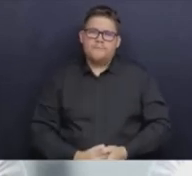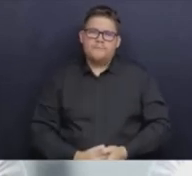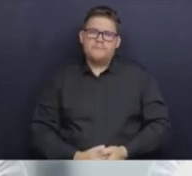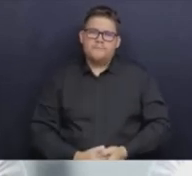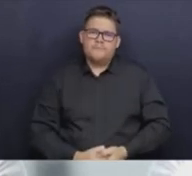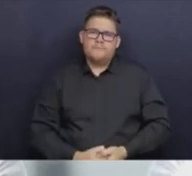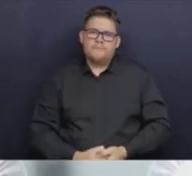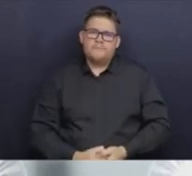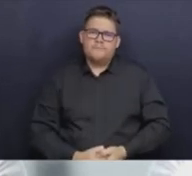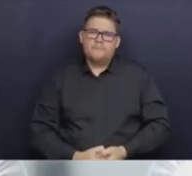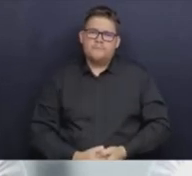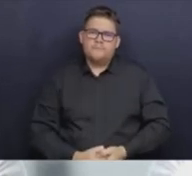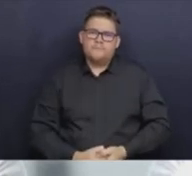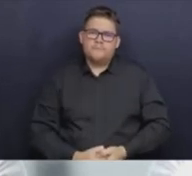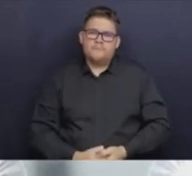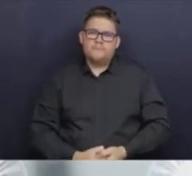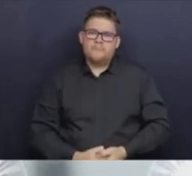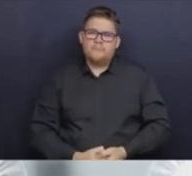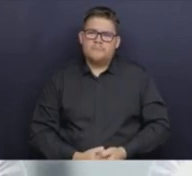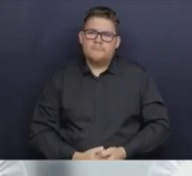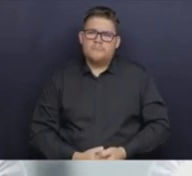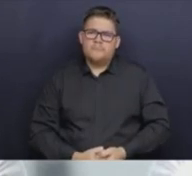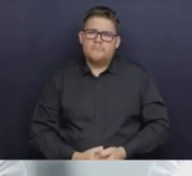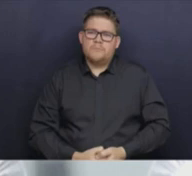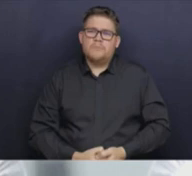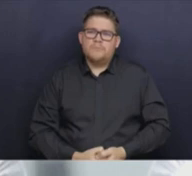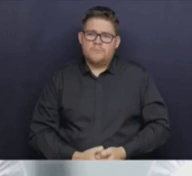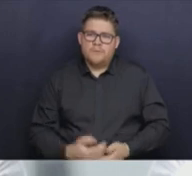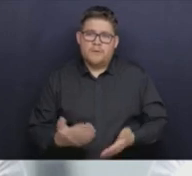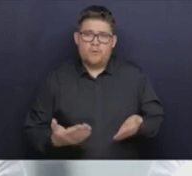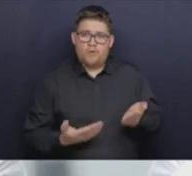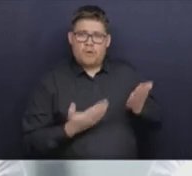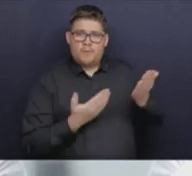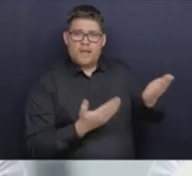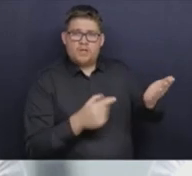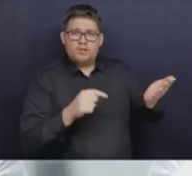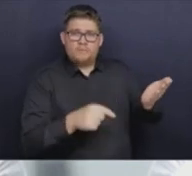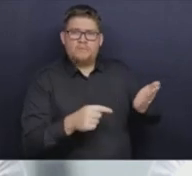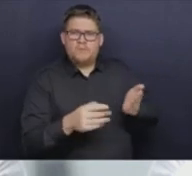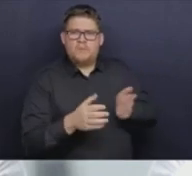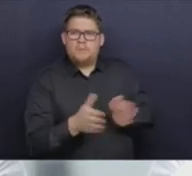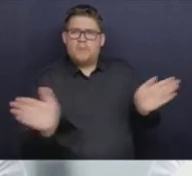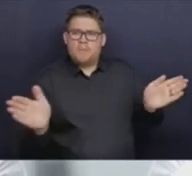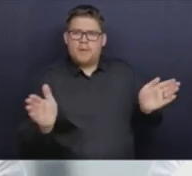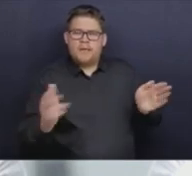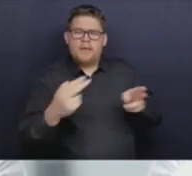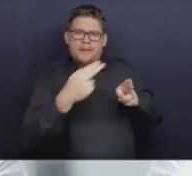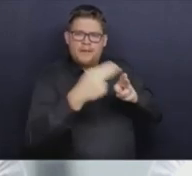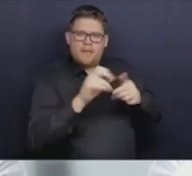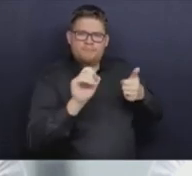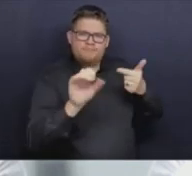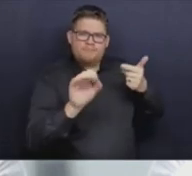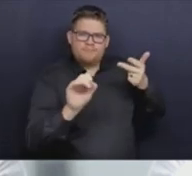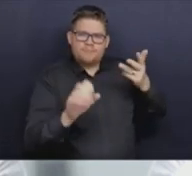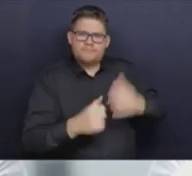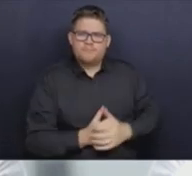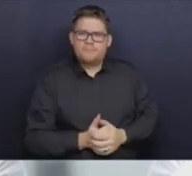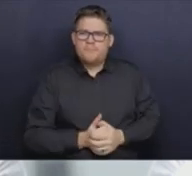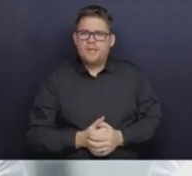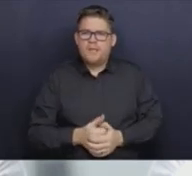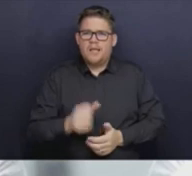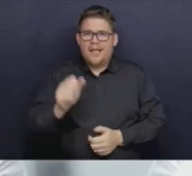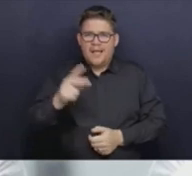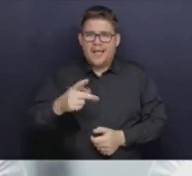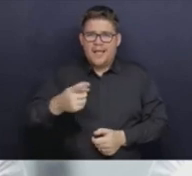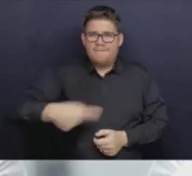and the fact that those are recommendations will be public. Uh, and, and right now, half of the people are appointed directly by me.